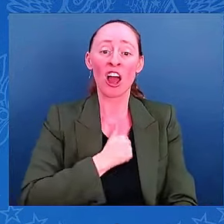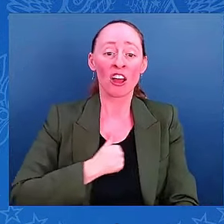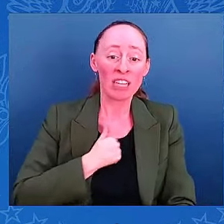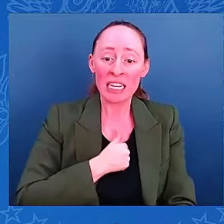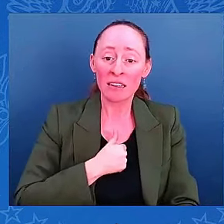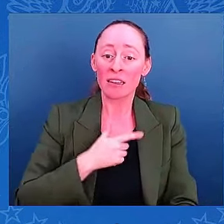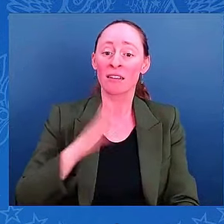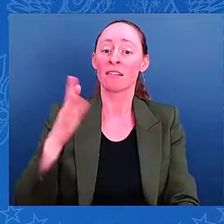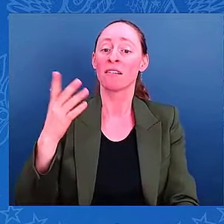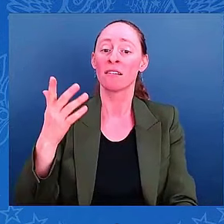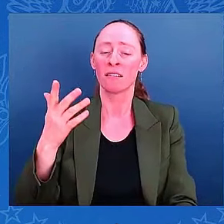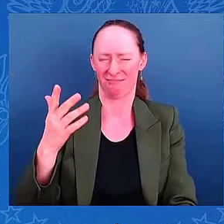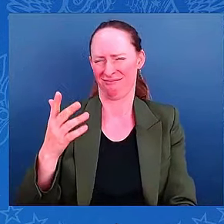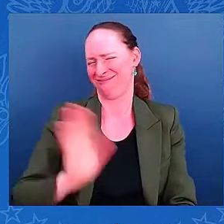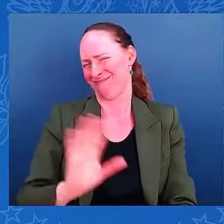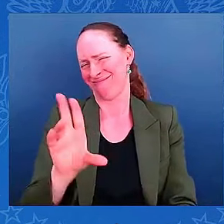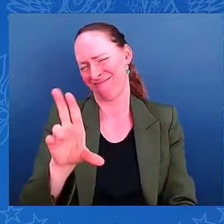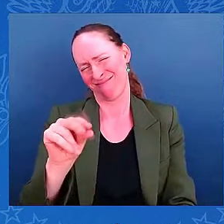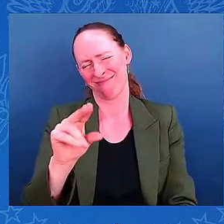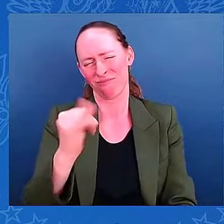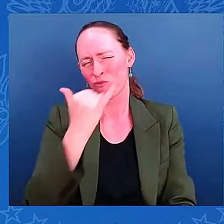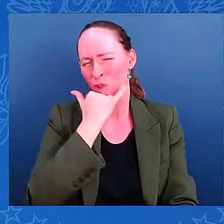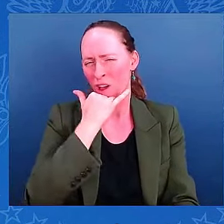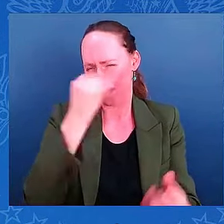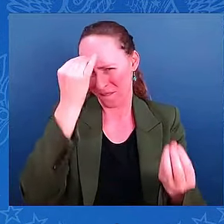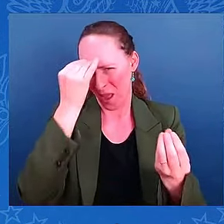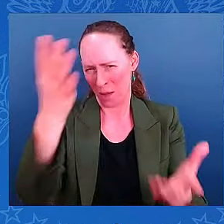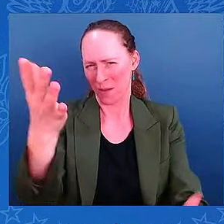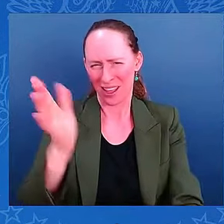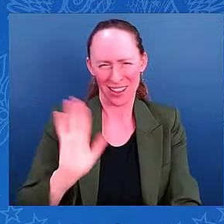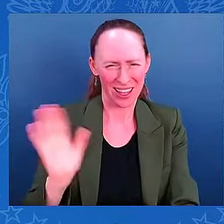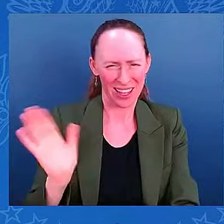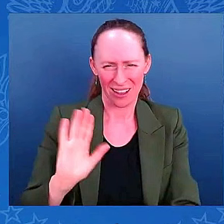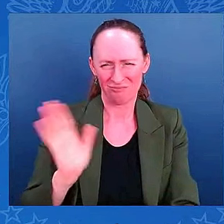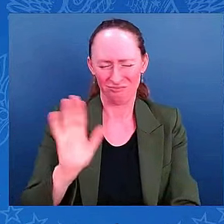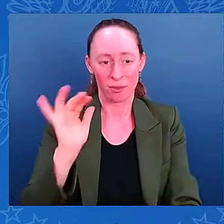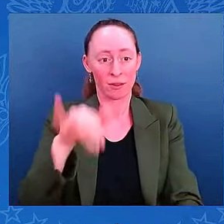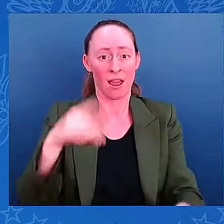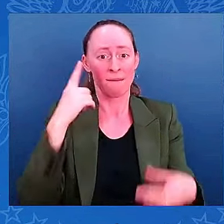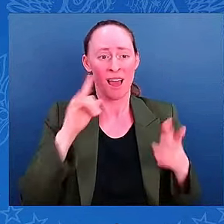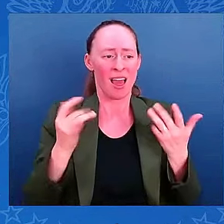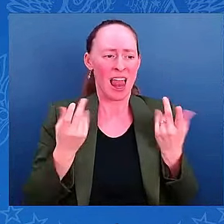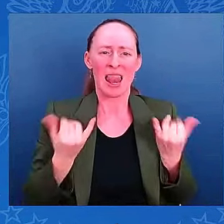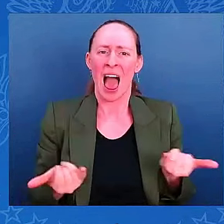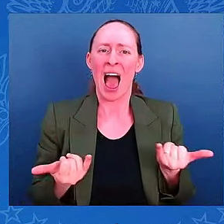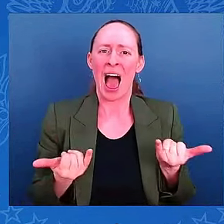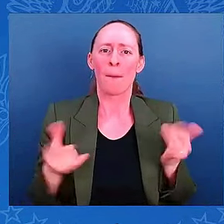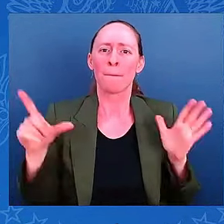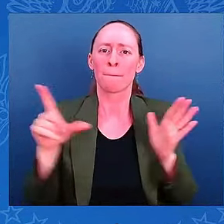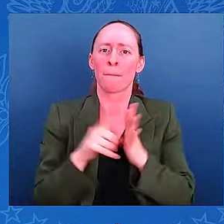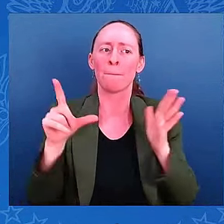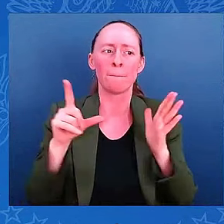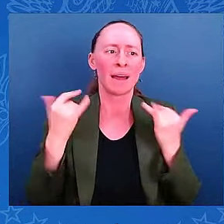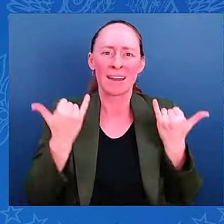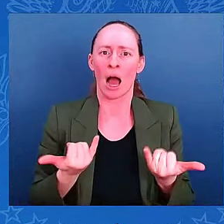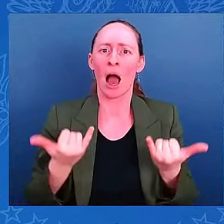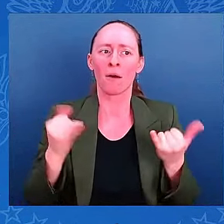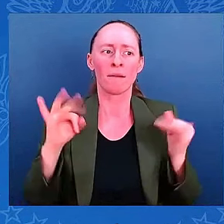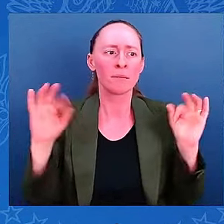you're giving immediately what you need to get by the next day to get a prescription, to get a whatever is.